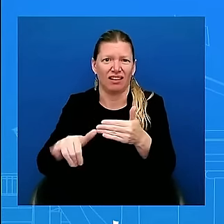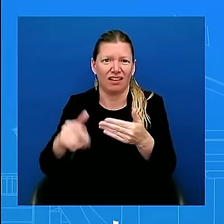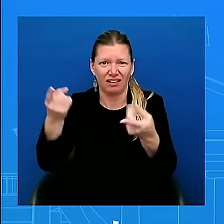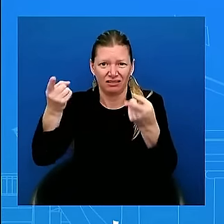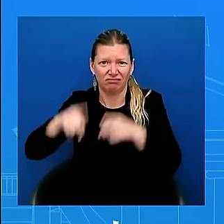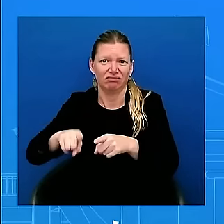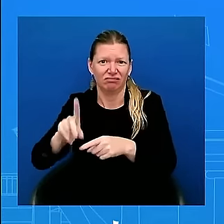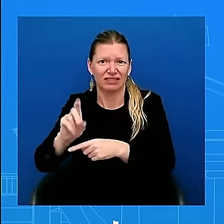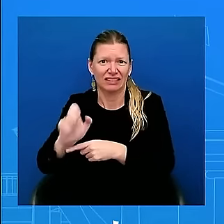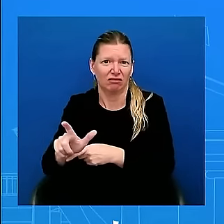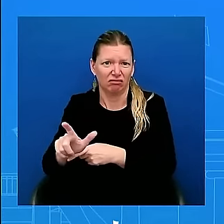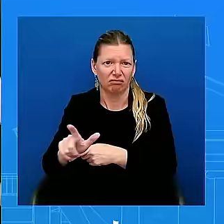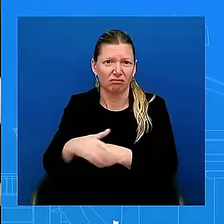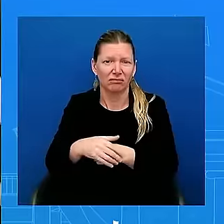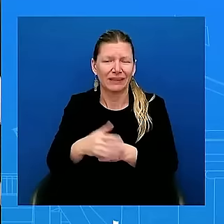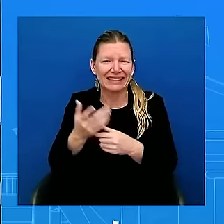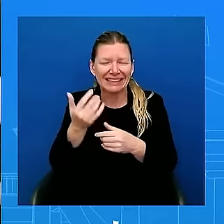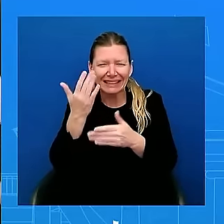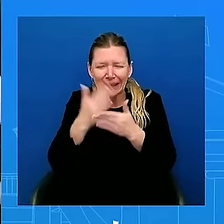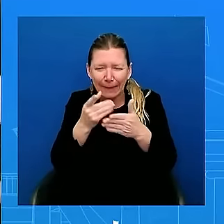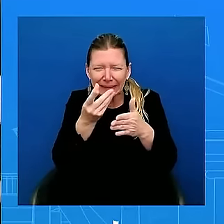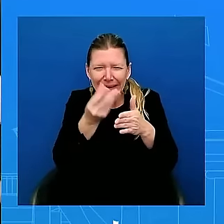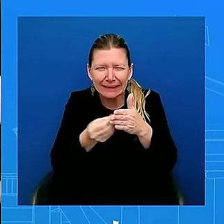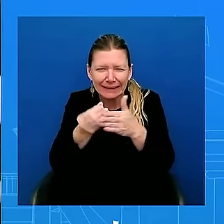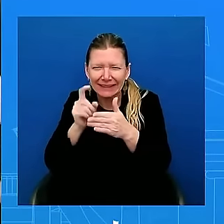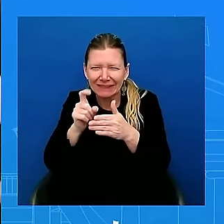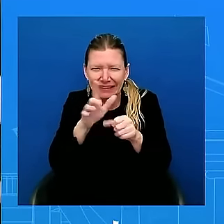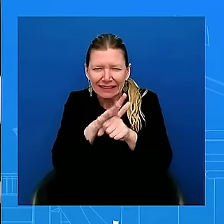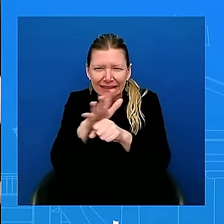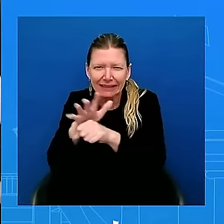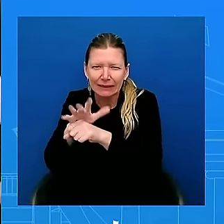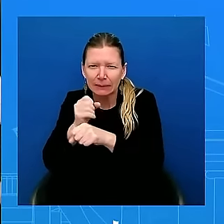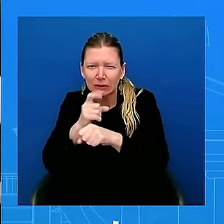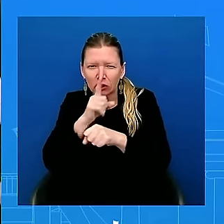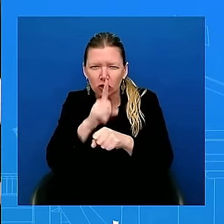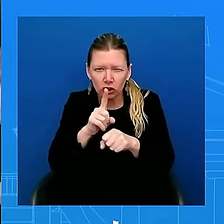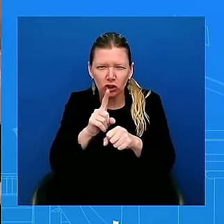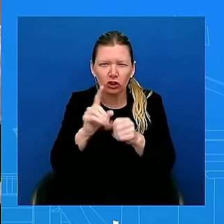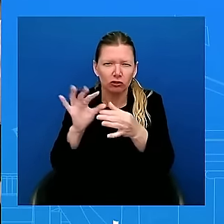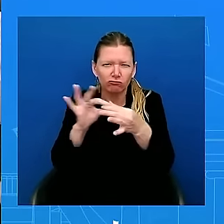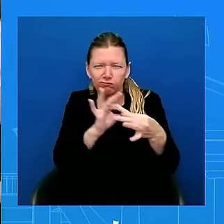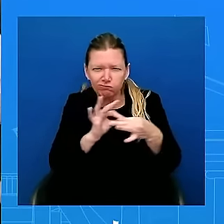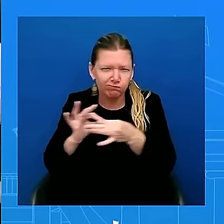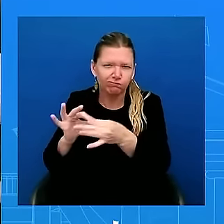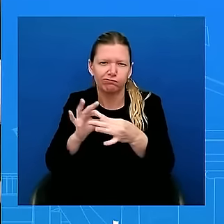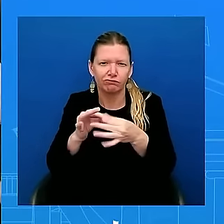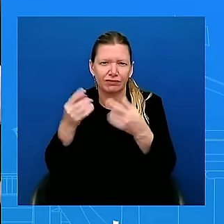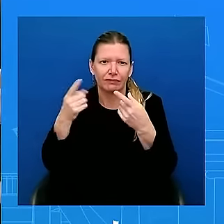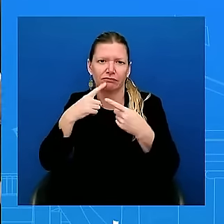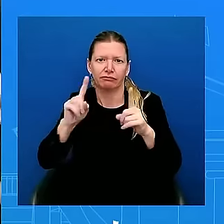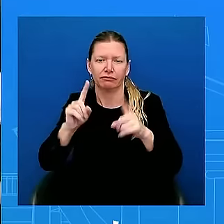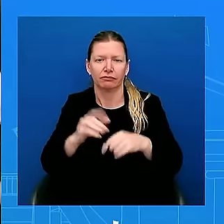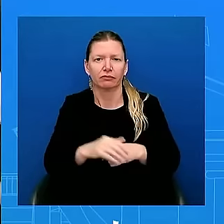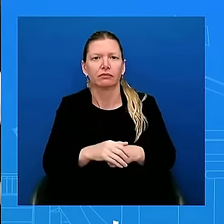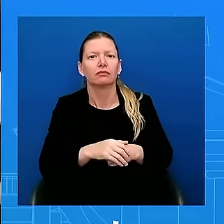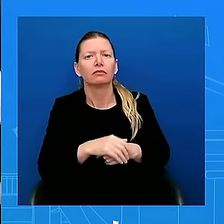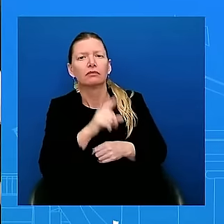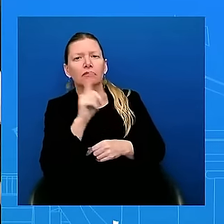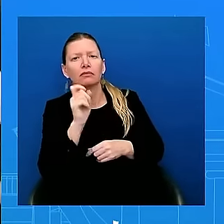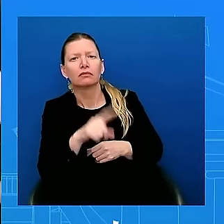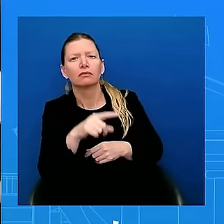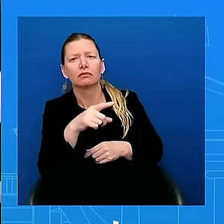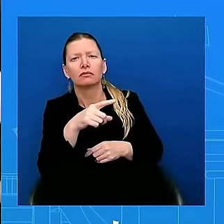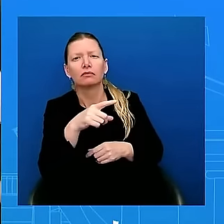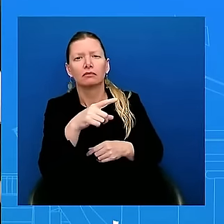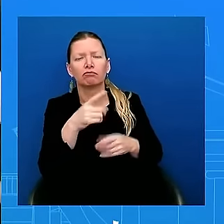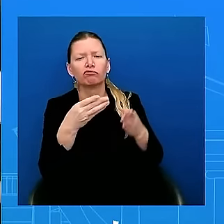closing those gaps. And just on a broader note, the President mentioned last night that he plans to spend the next six months in his time in office